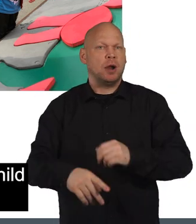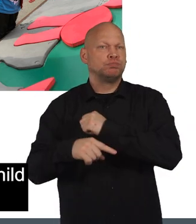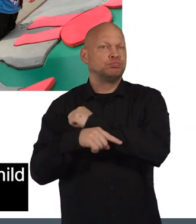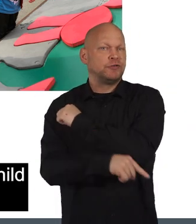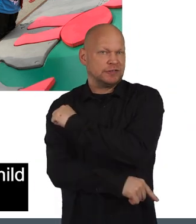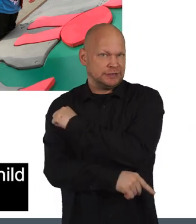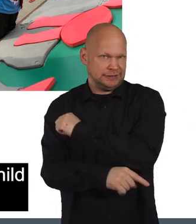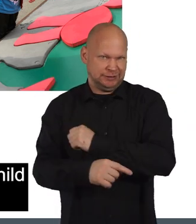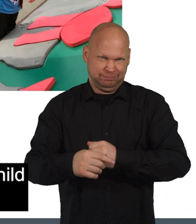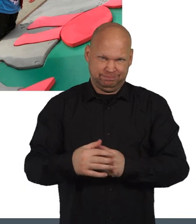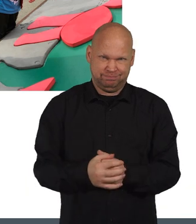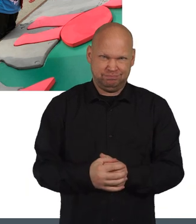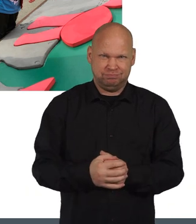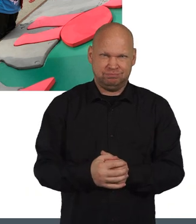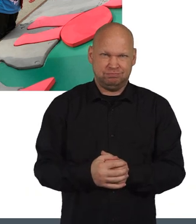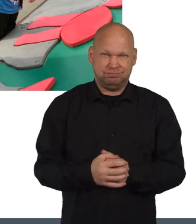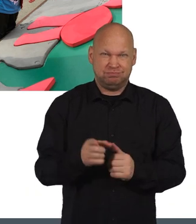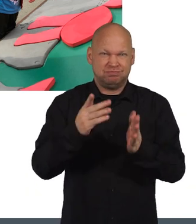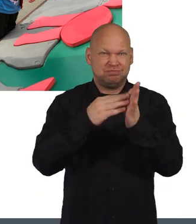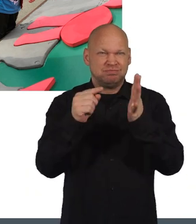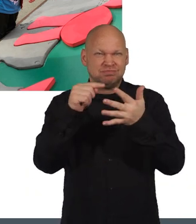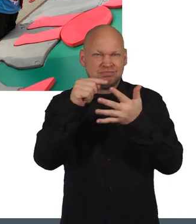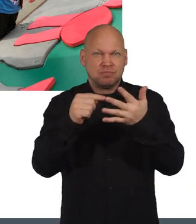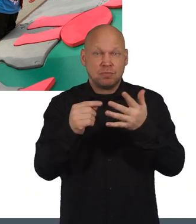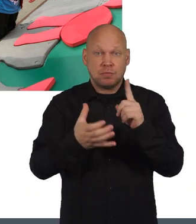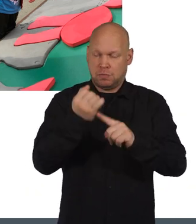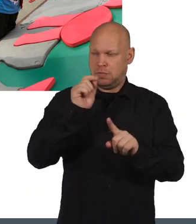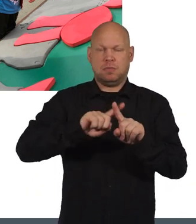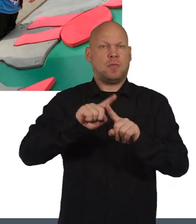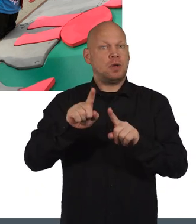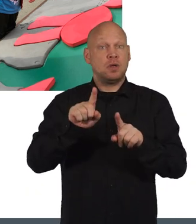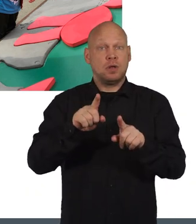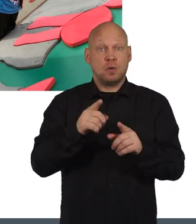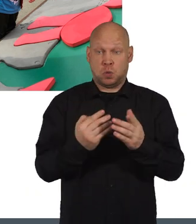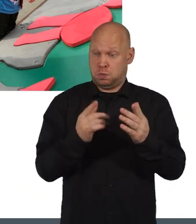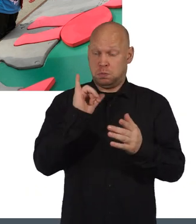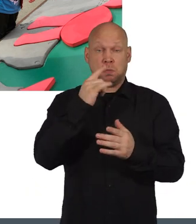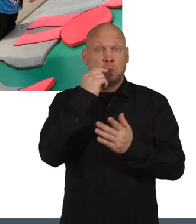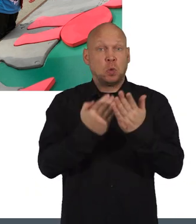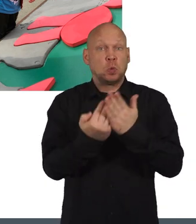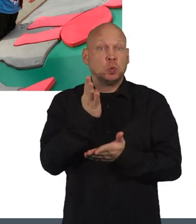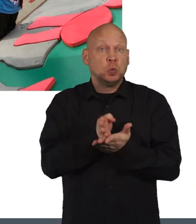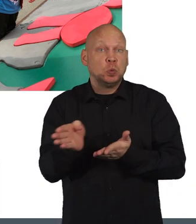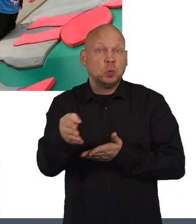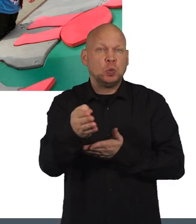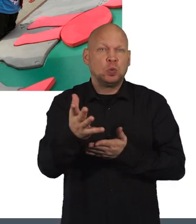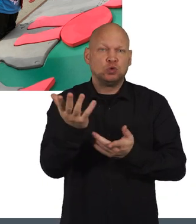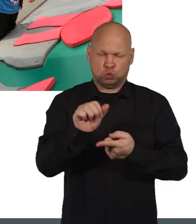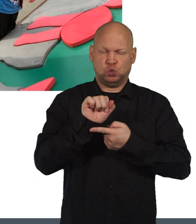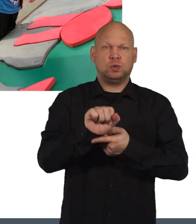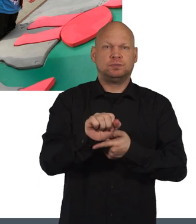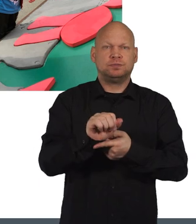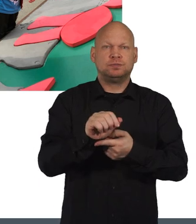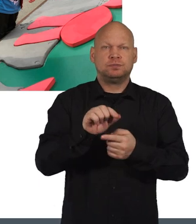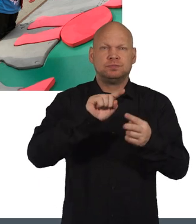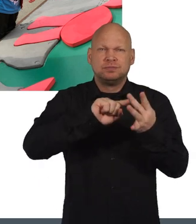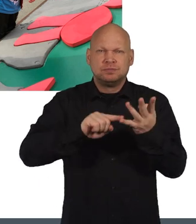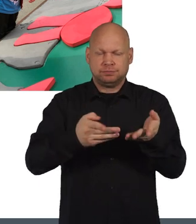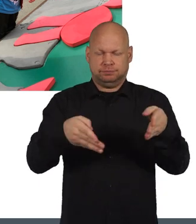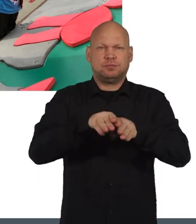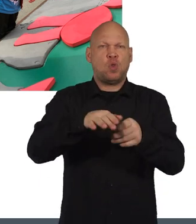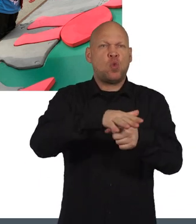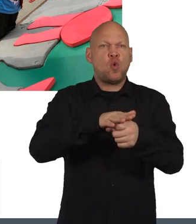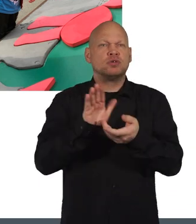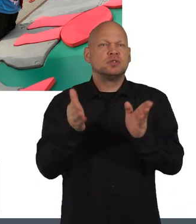child poverty. Examples of what aren't outcomes are a new bus route or preventing the closure of a local